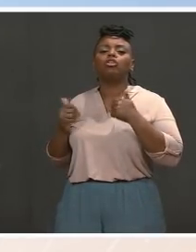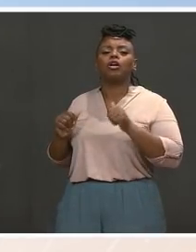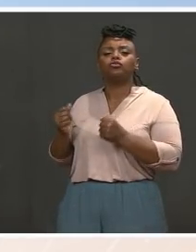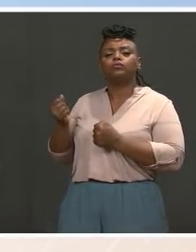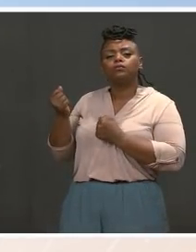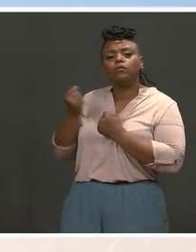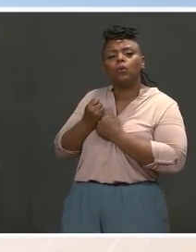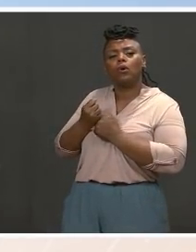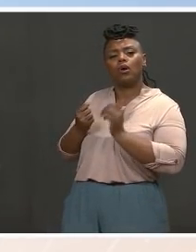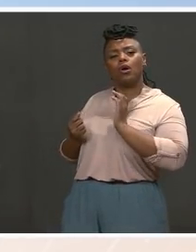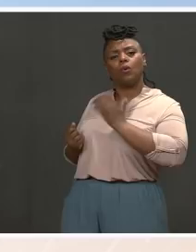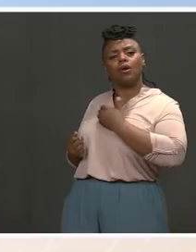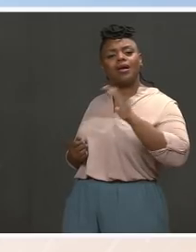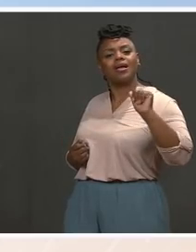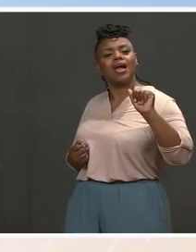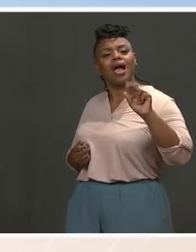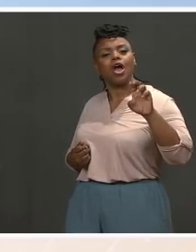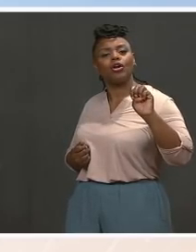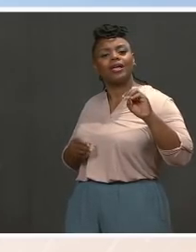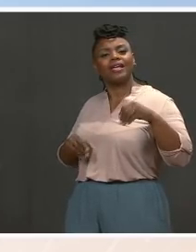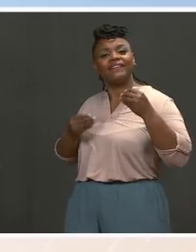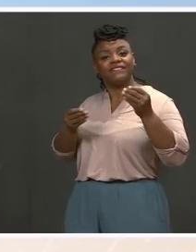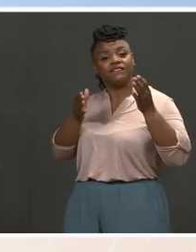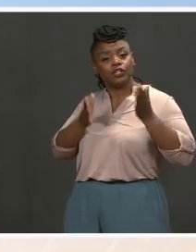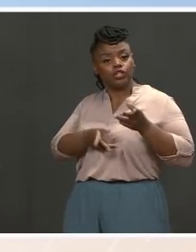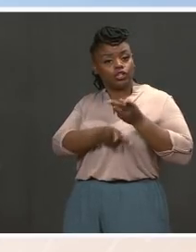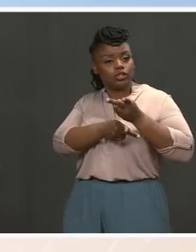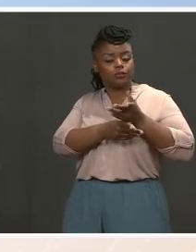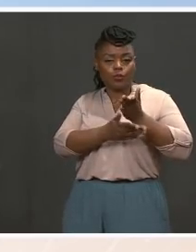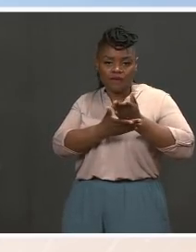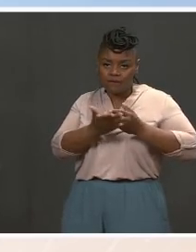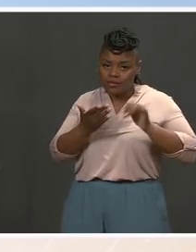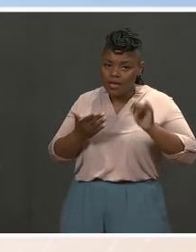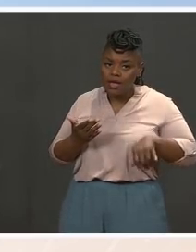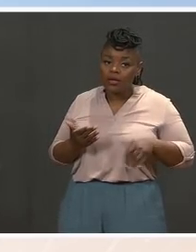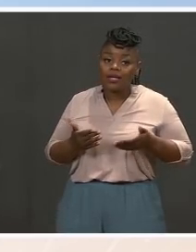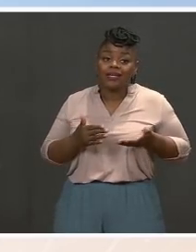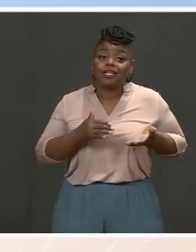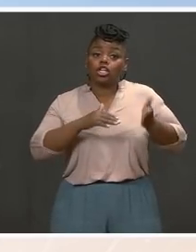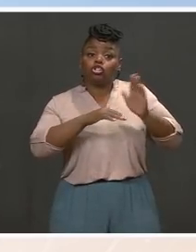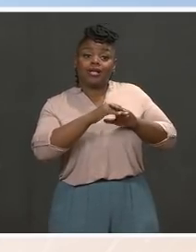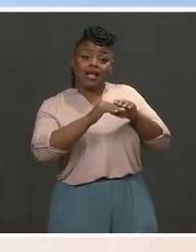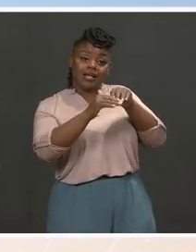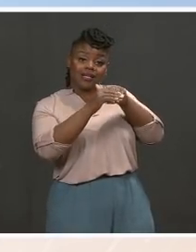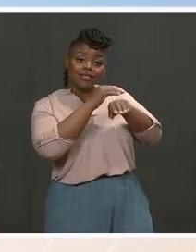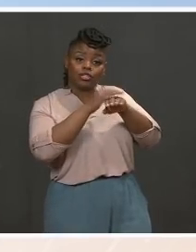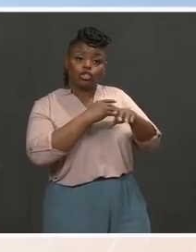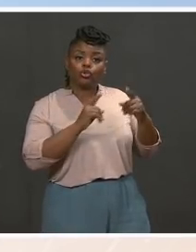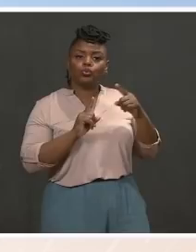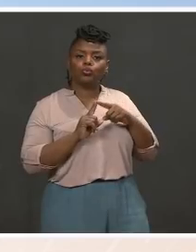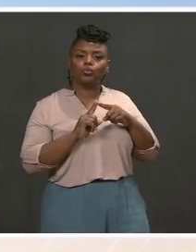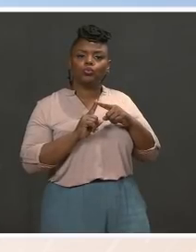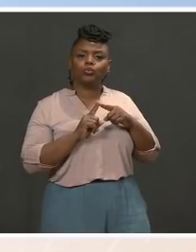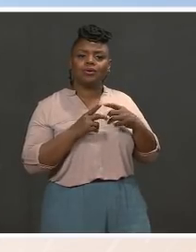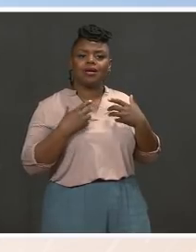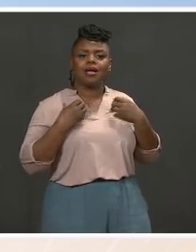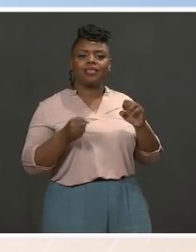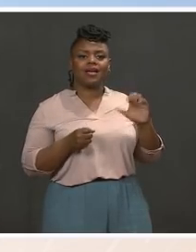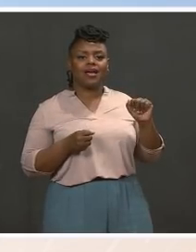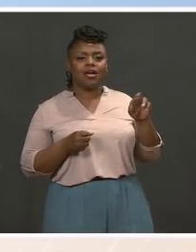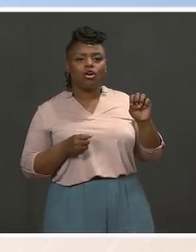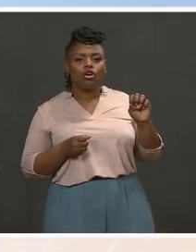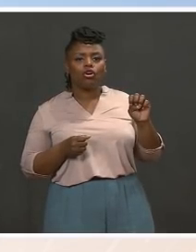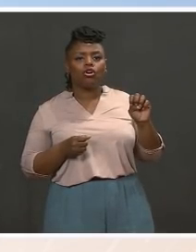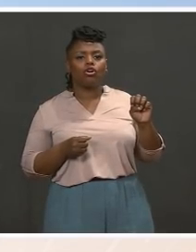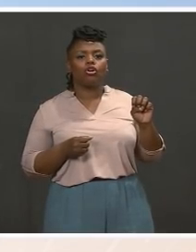Increasing access to health care is part of it. Investing in our clean energy economy is part of it. There are several components he talked